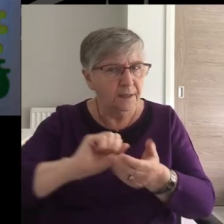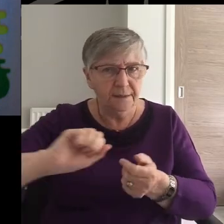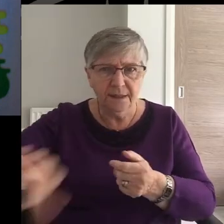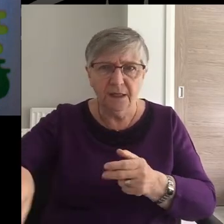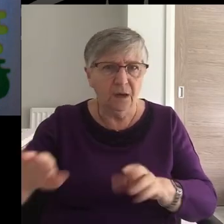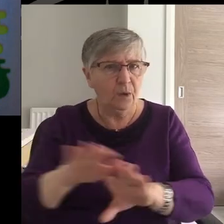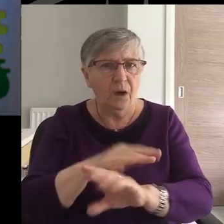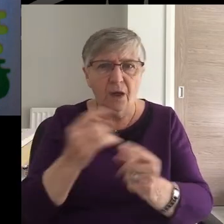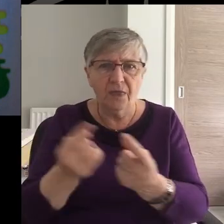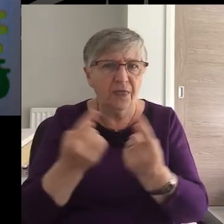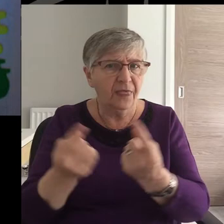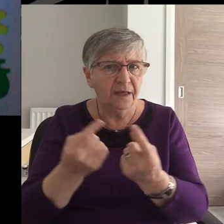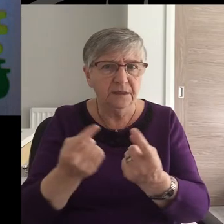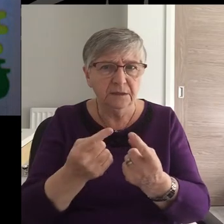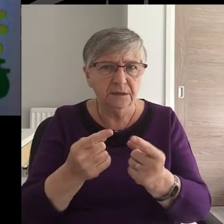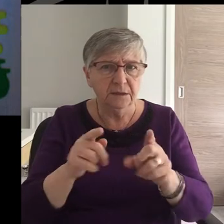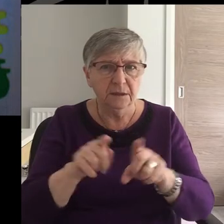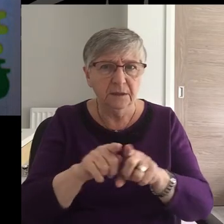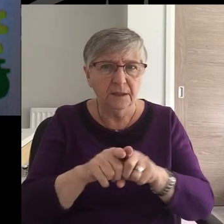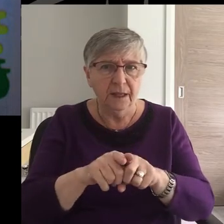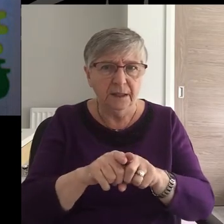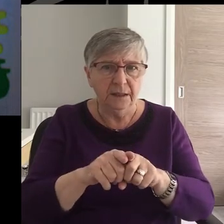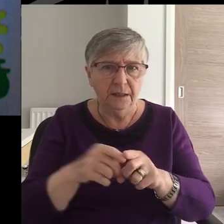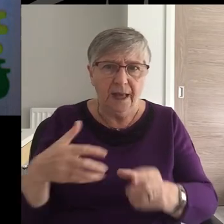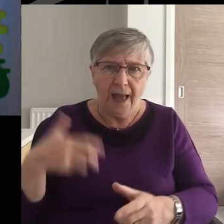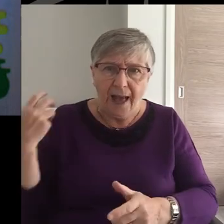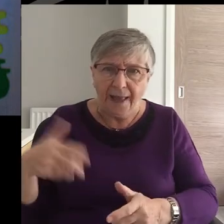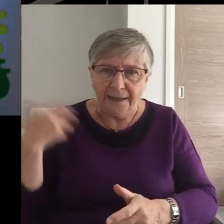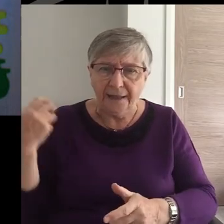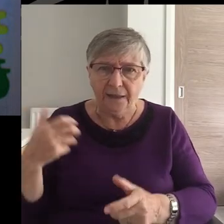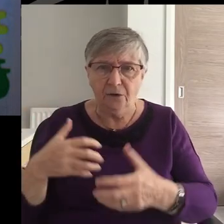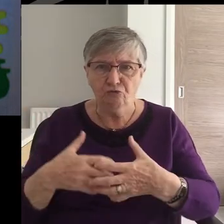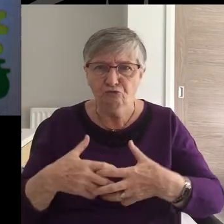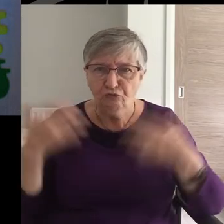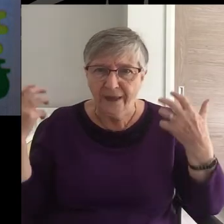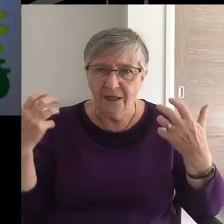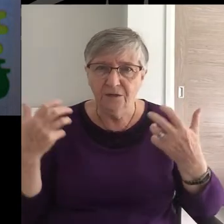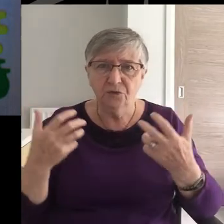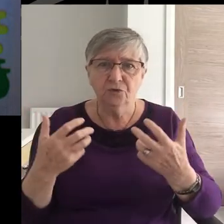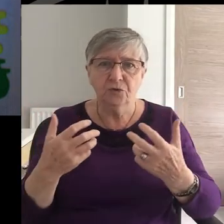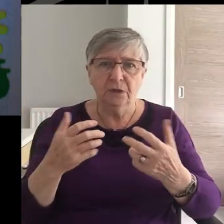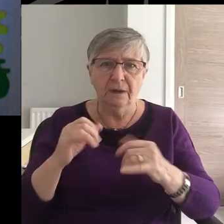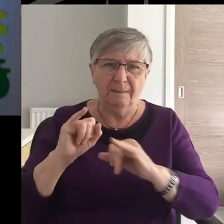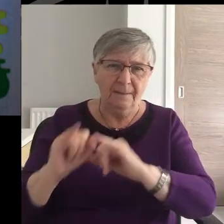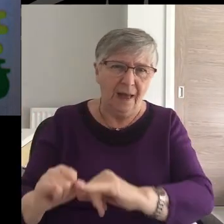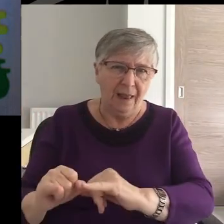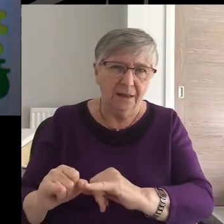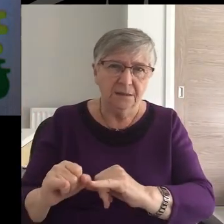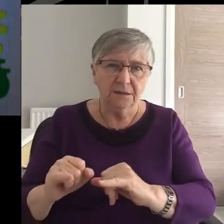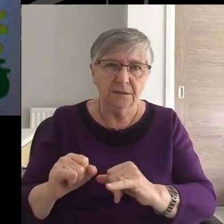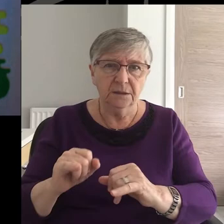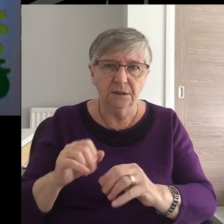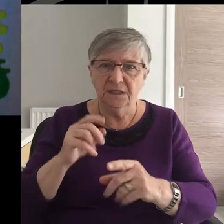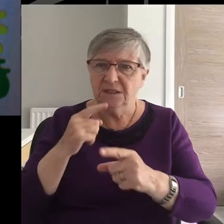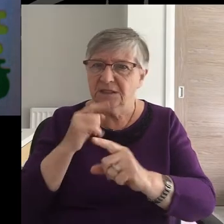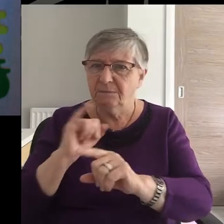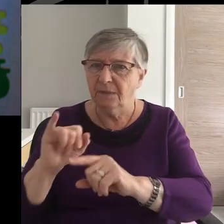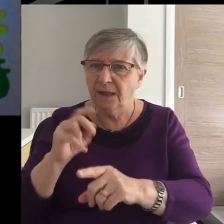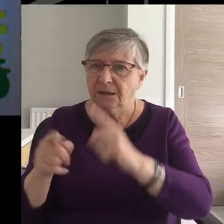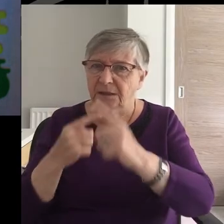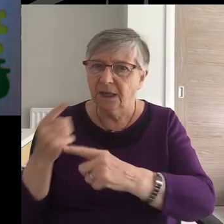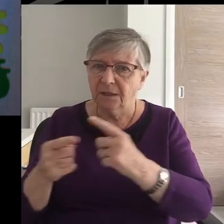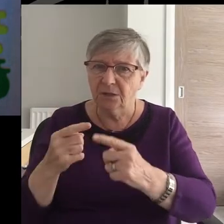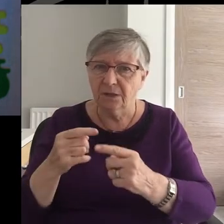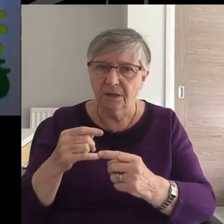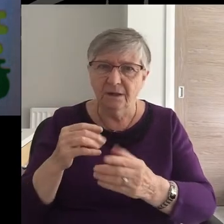yourself of all such things as these, anger, rage, malice, slander,